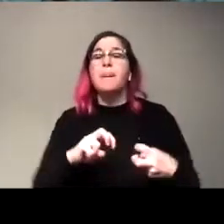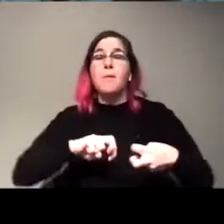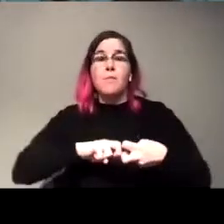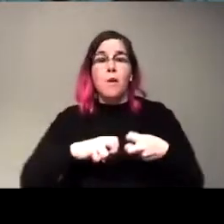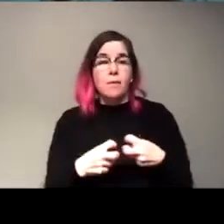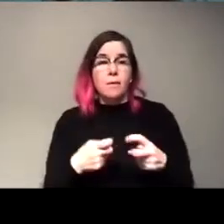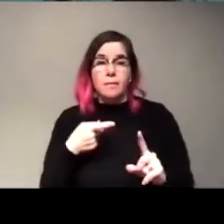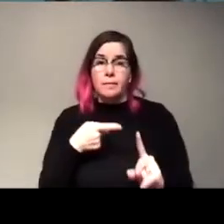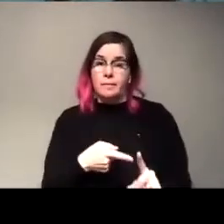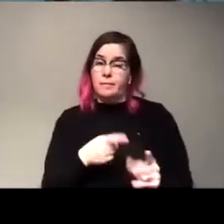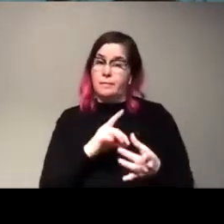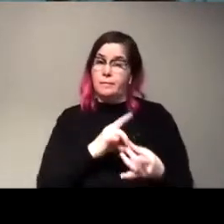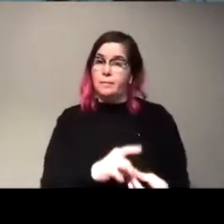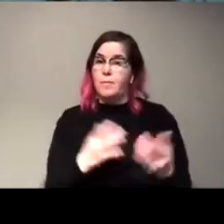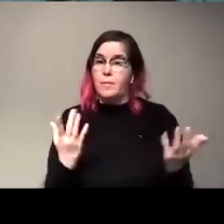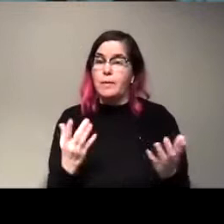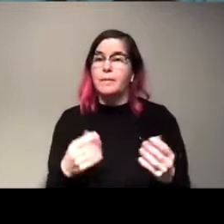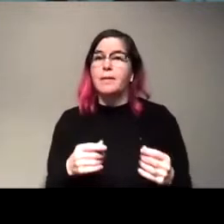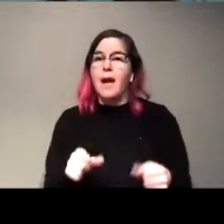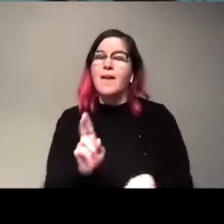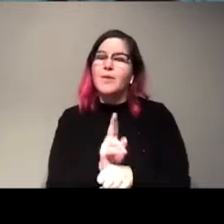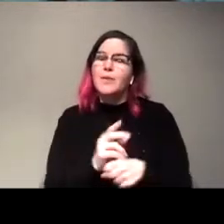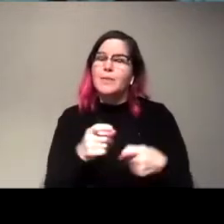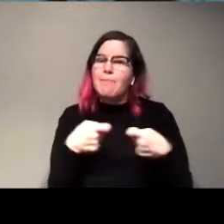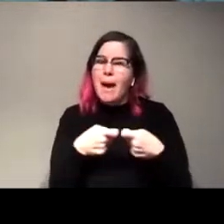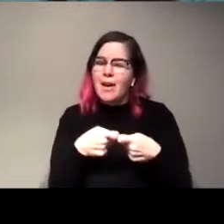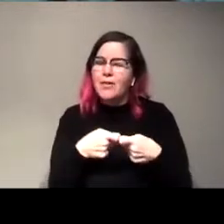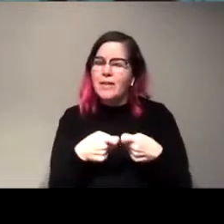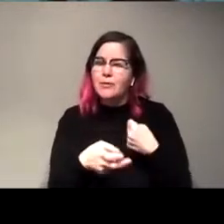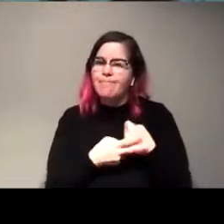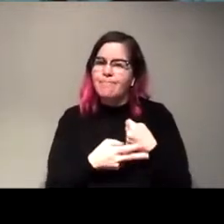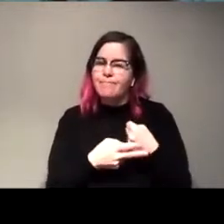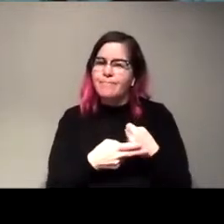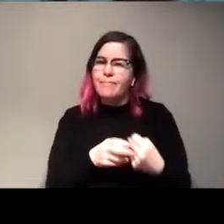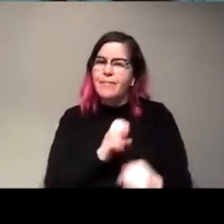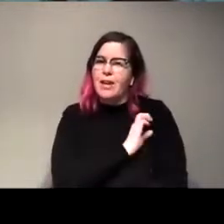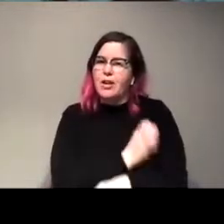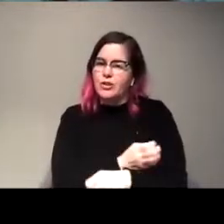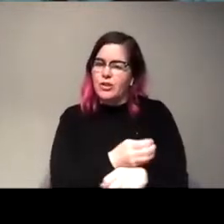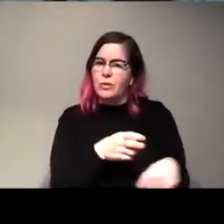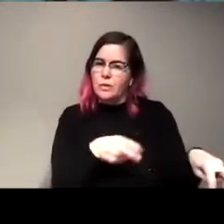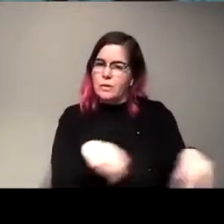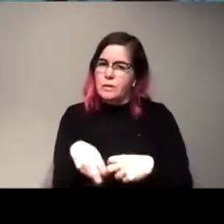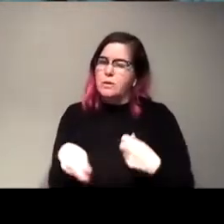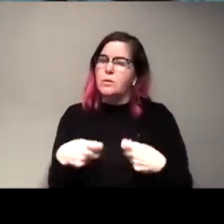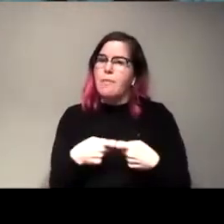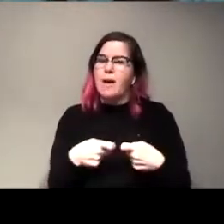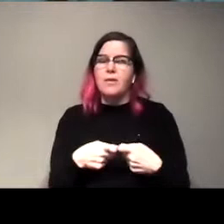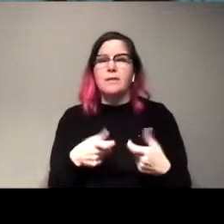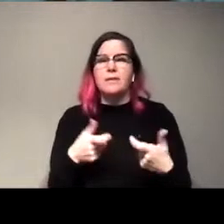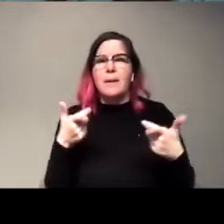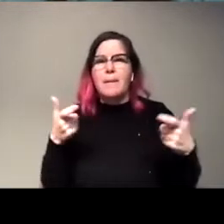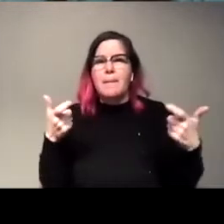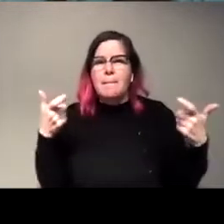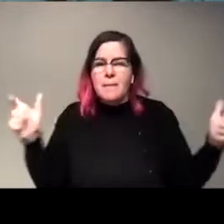with them is like, you have to use batteries to store that energy. Right. And also we have, you know, humongous infrastructure